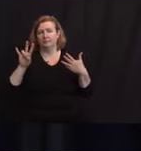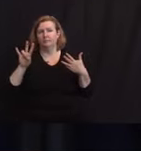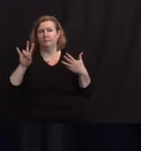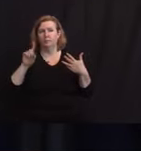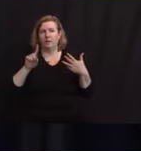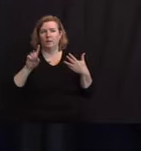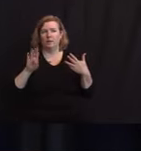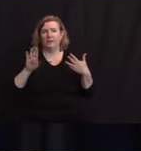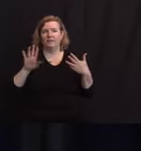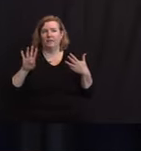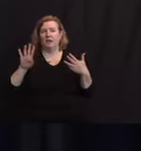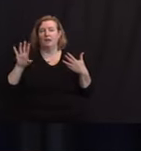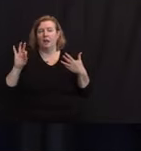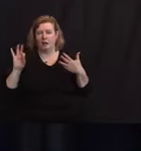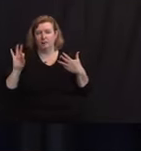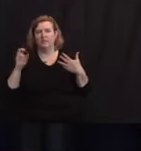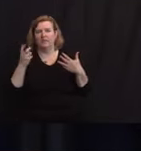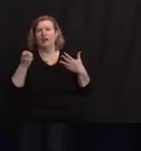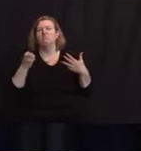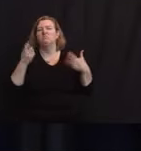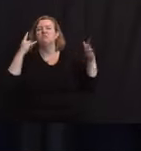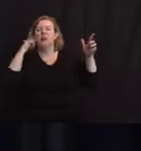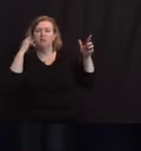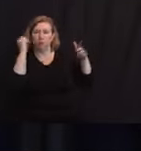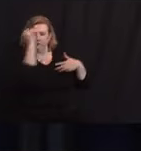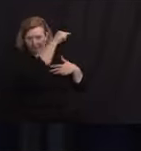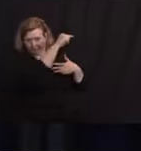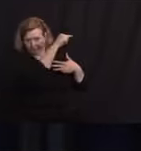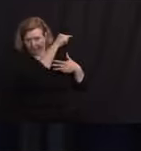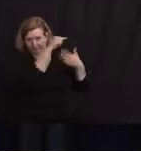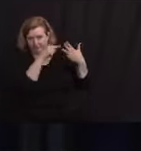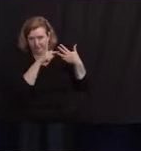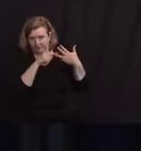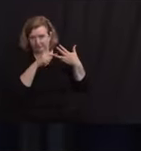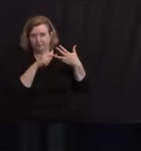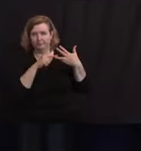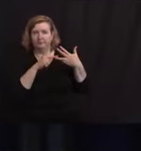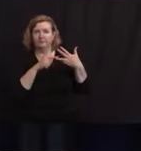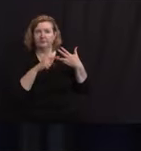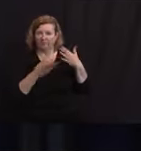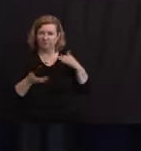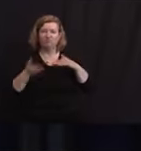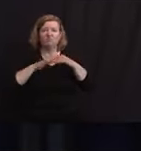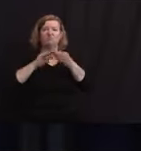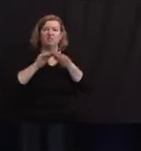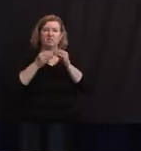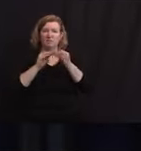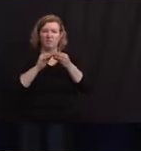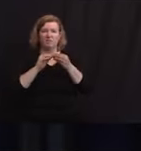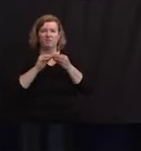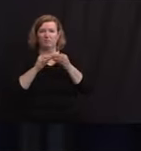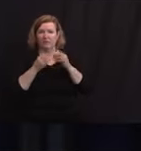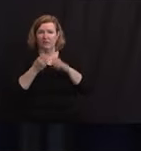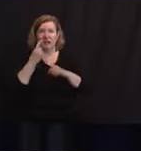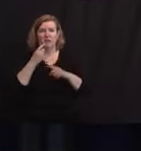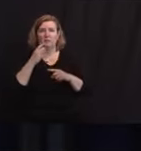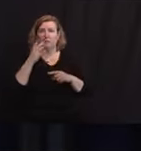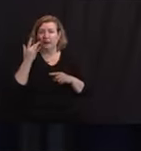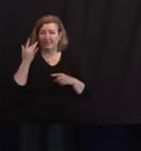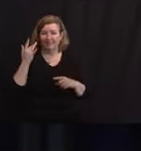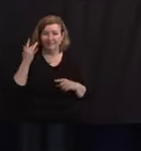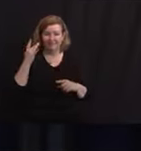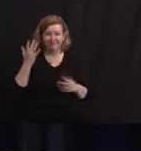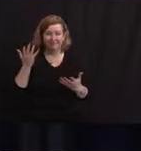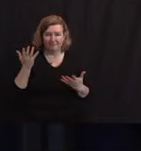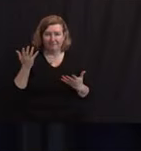emerged out of California. The increase in the number of variant cases reported today is due to previously unreported